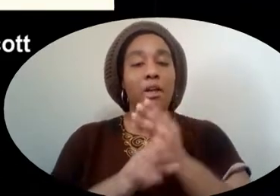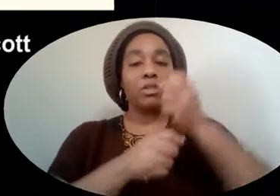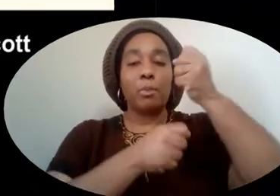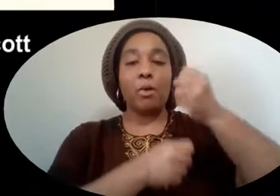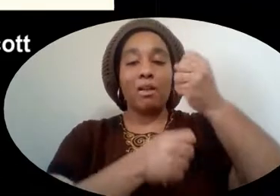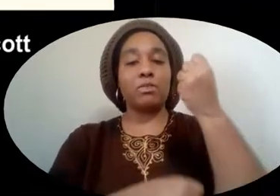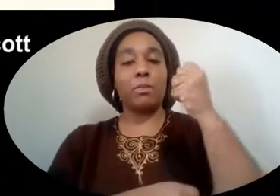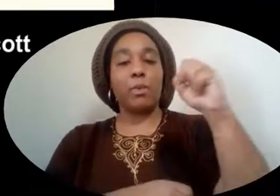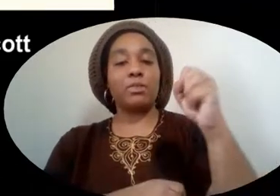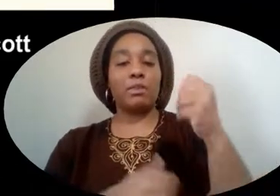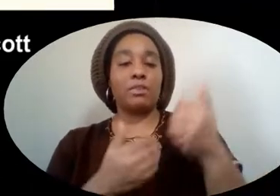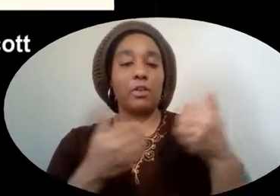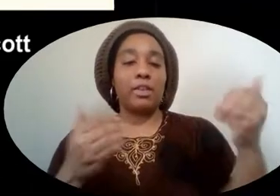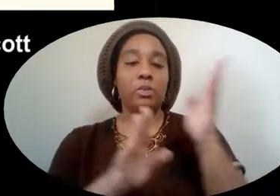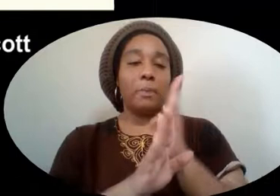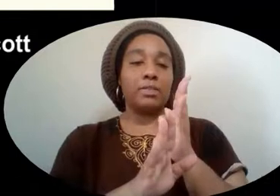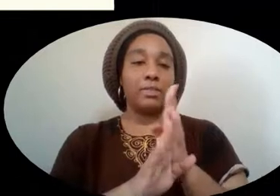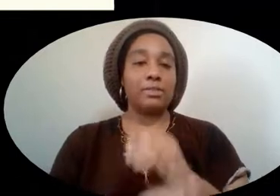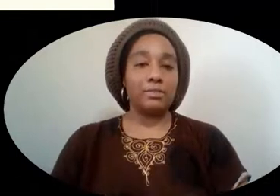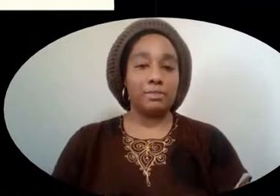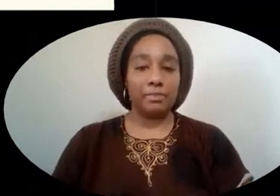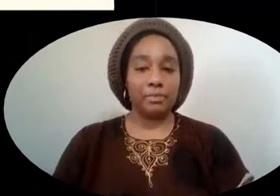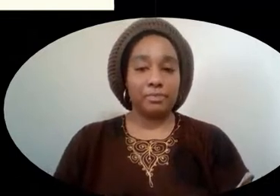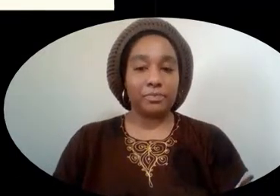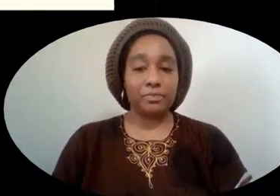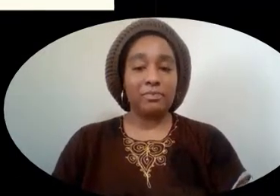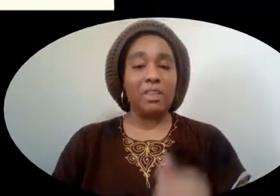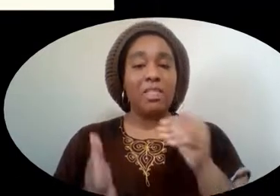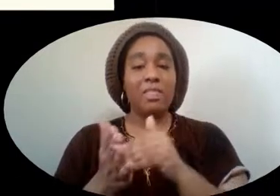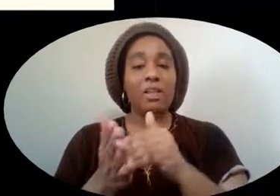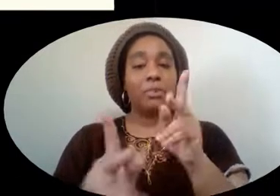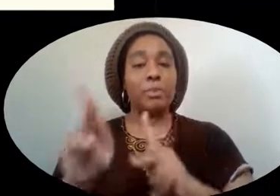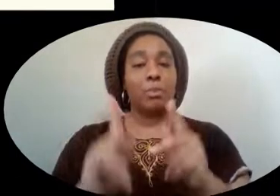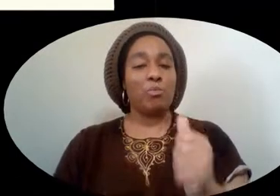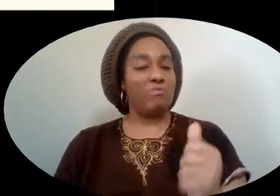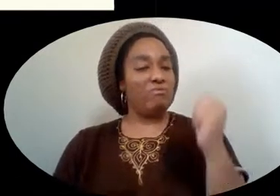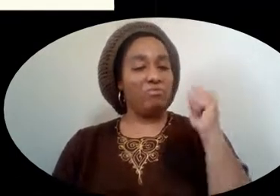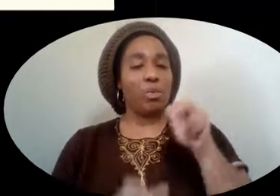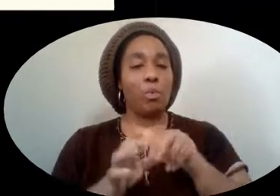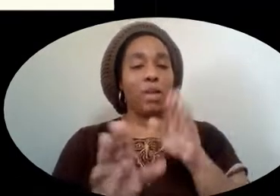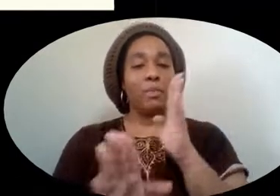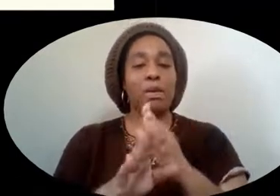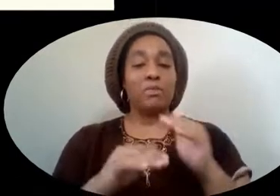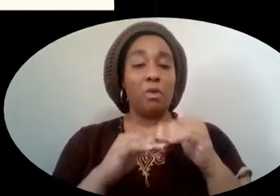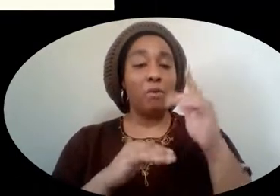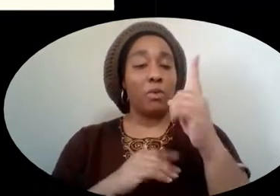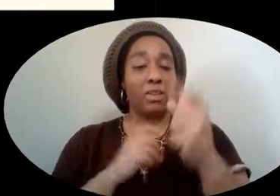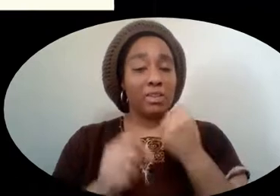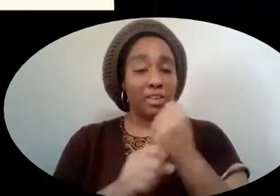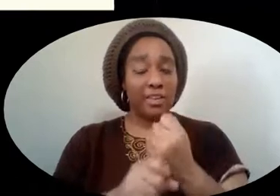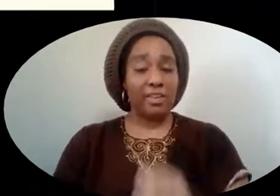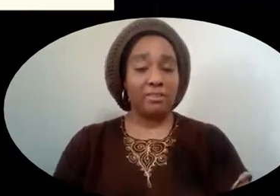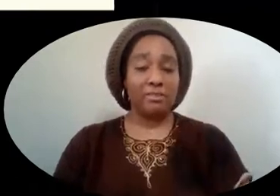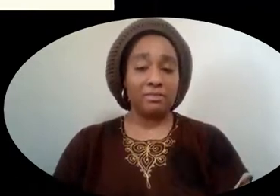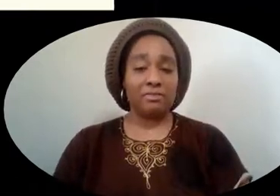protest segregation on buses. Thousands of people refused to ride the bus for over a